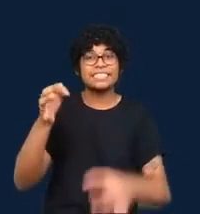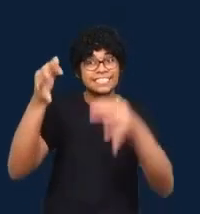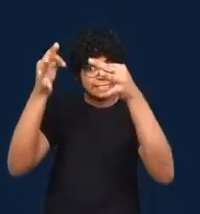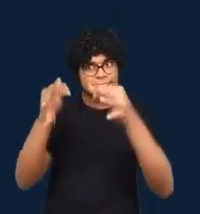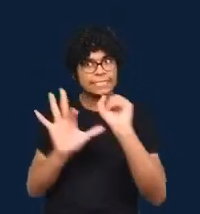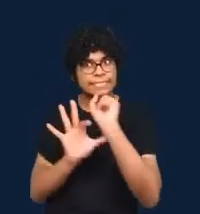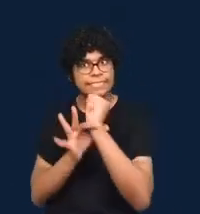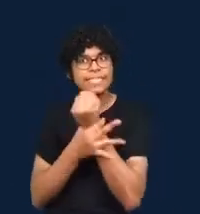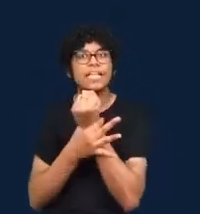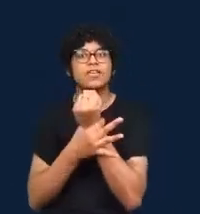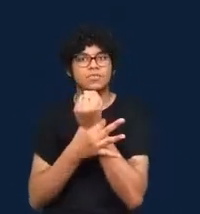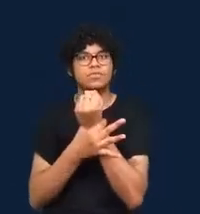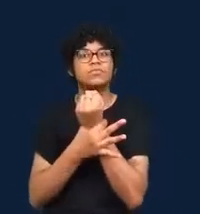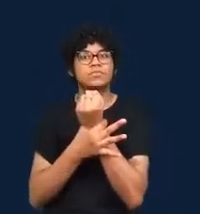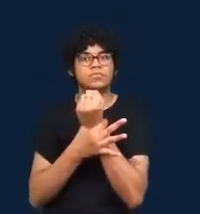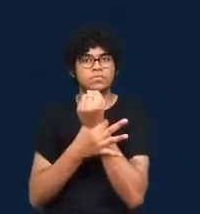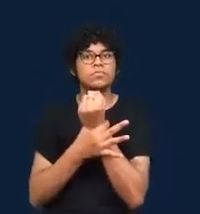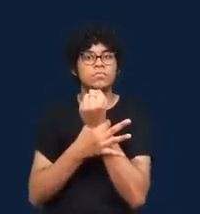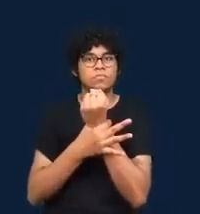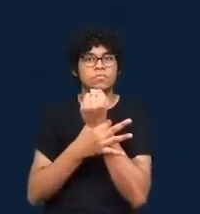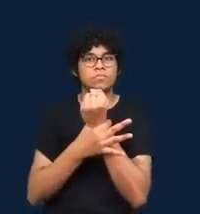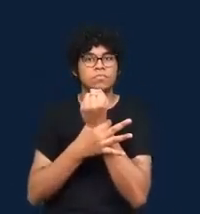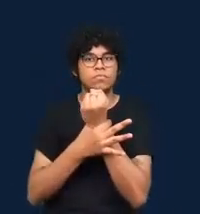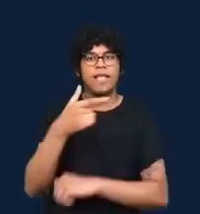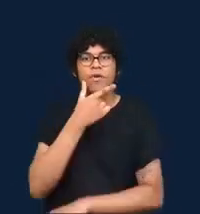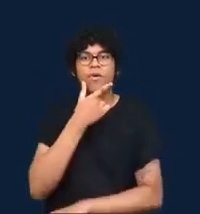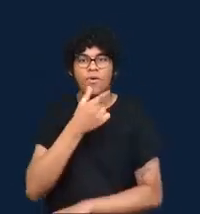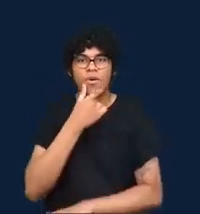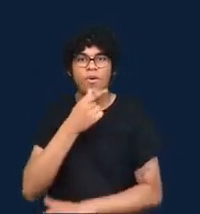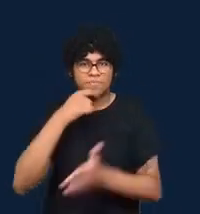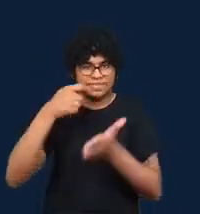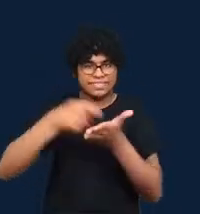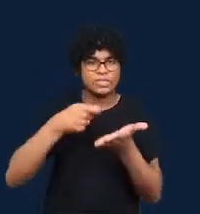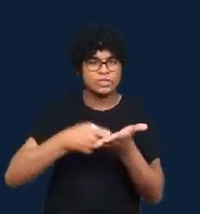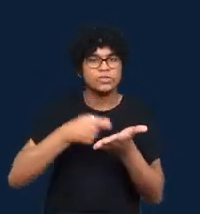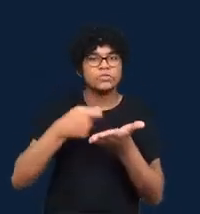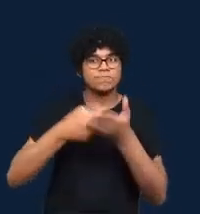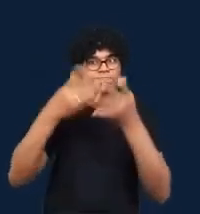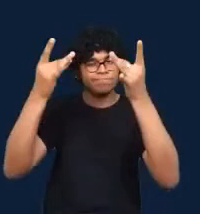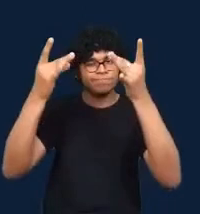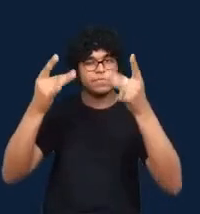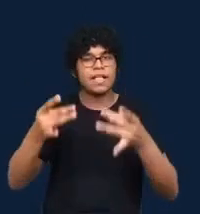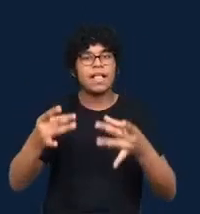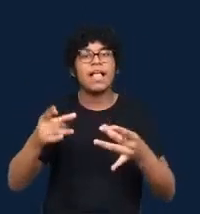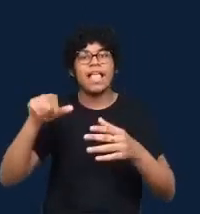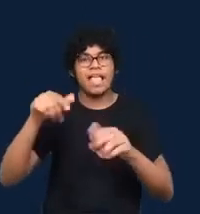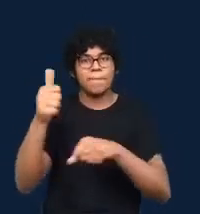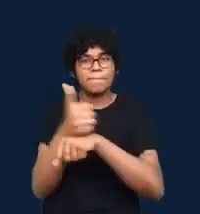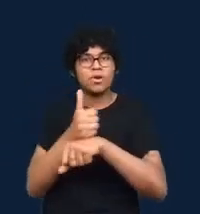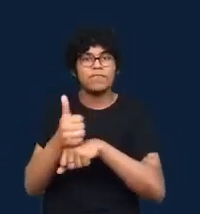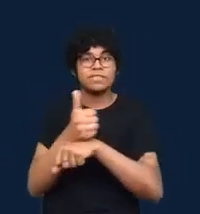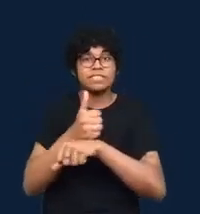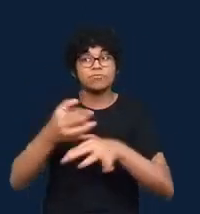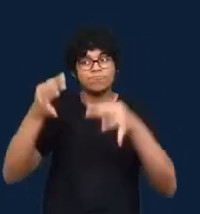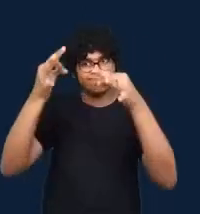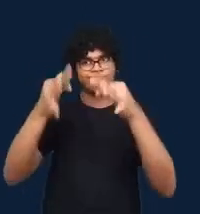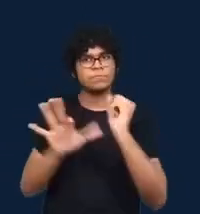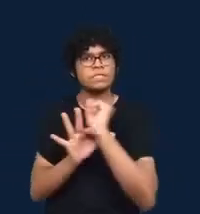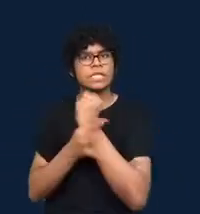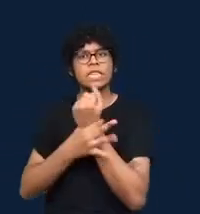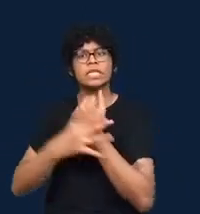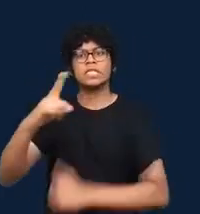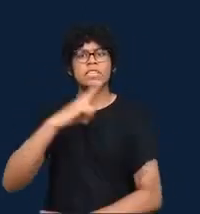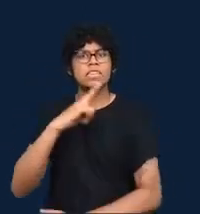And if there are any data journalists in the audience,